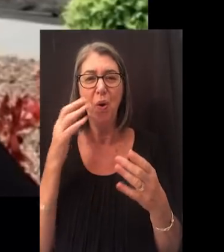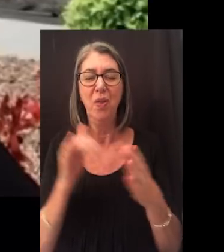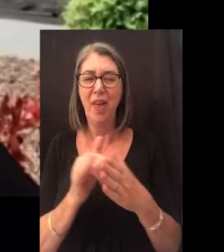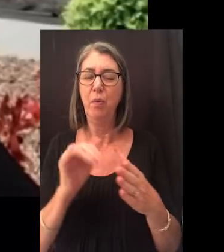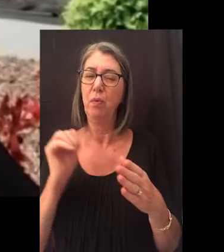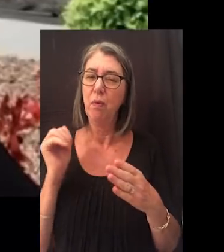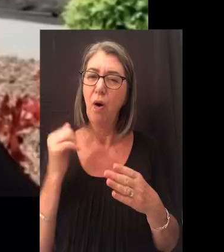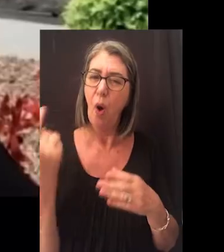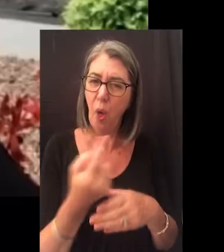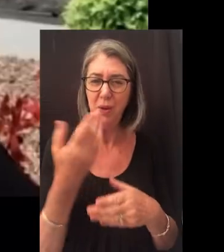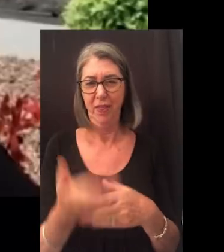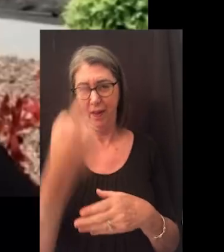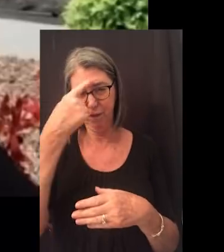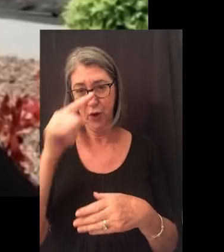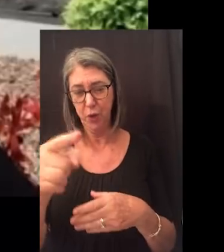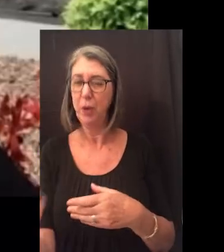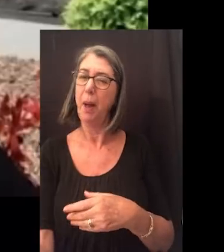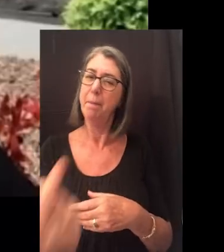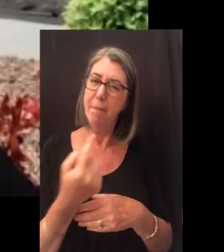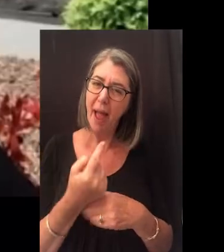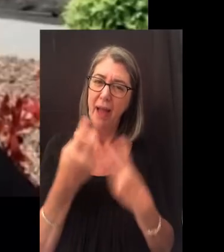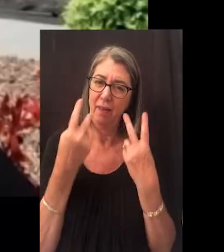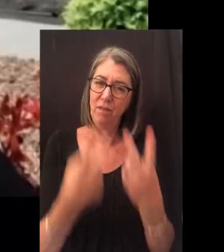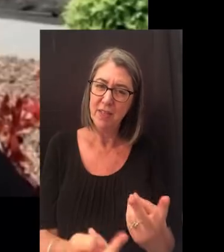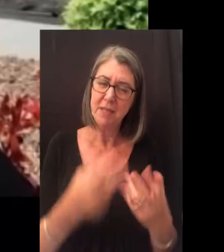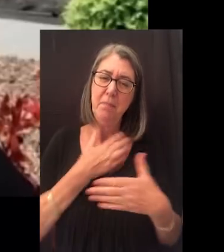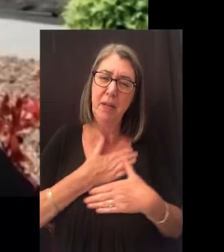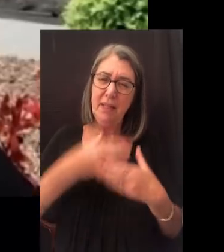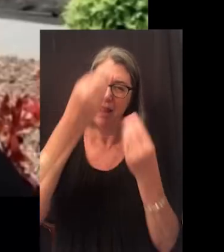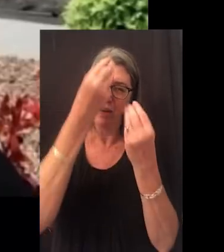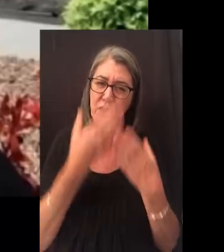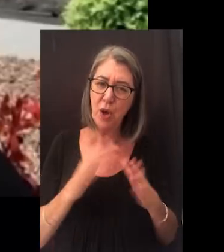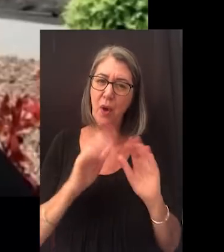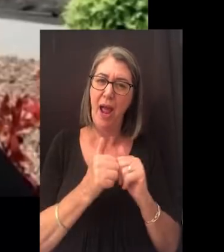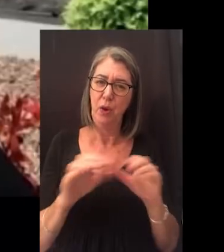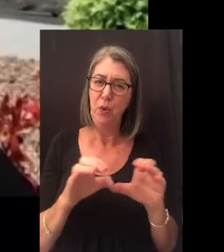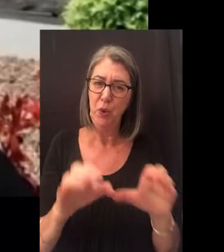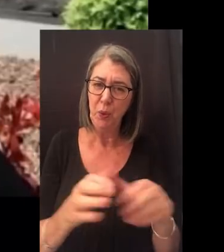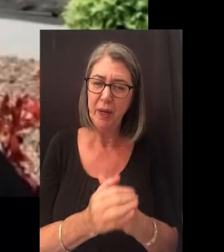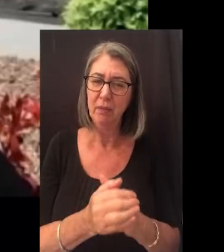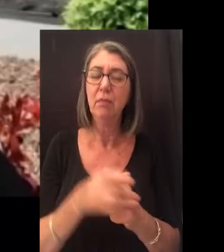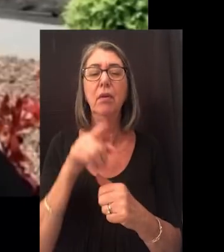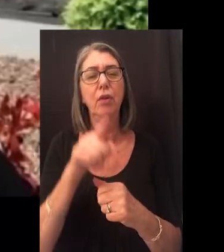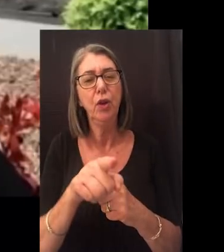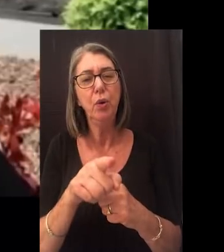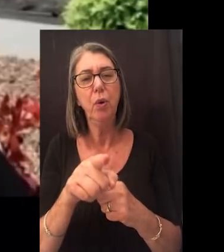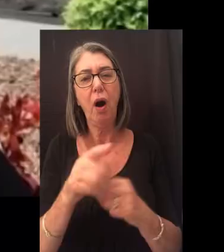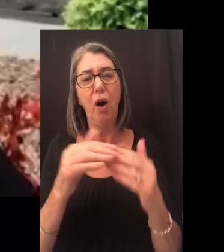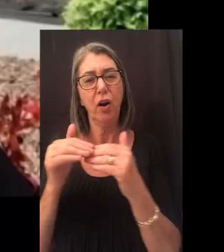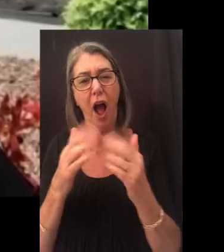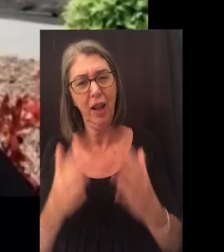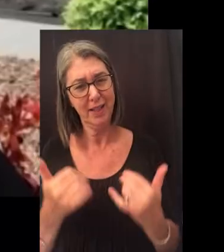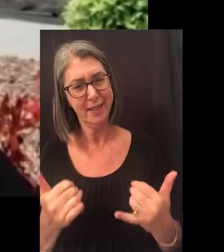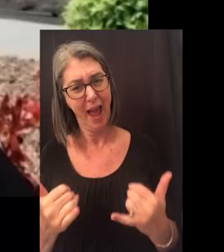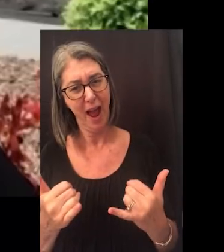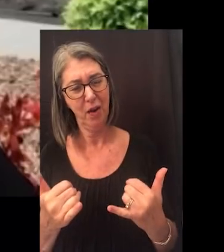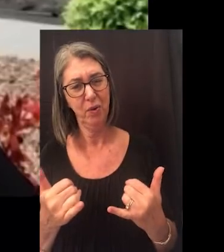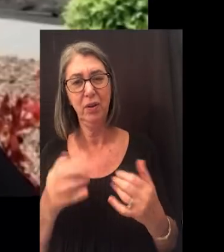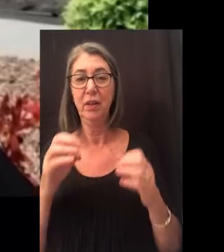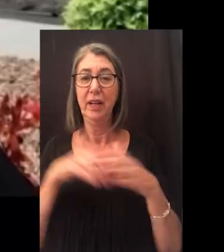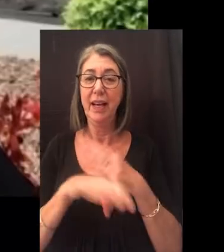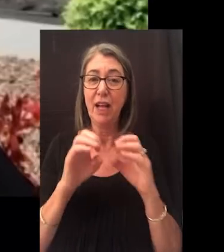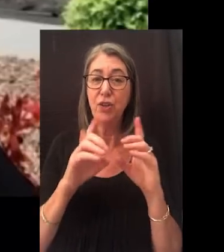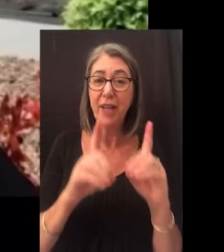but we want you to know that we are always there for you. Come back and visit. Please let us know how you're doing. You are our